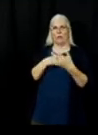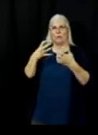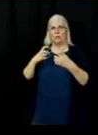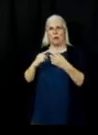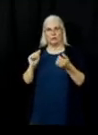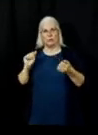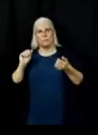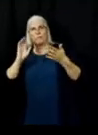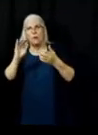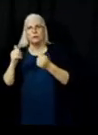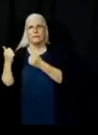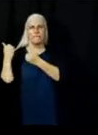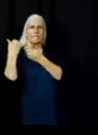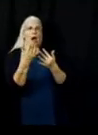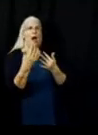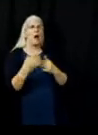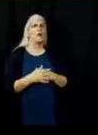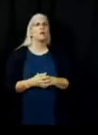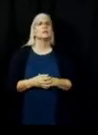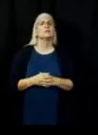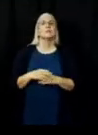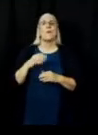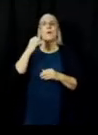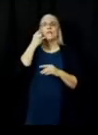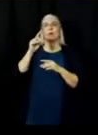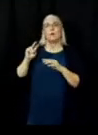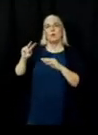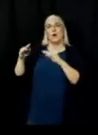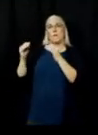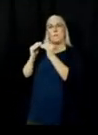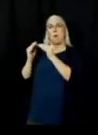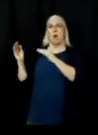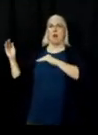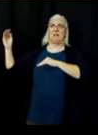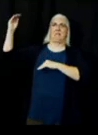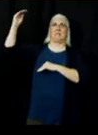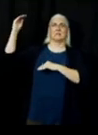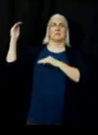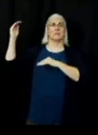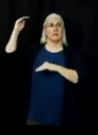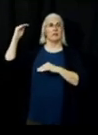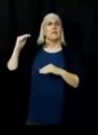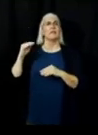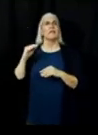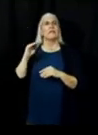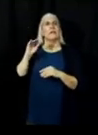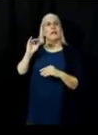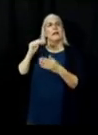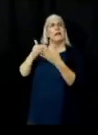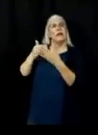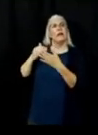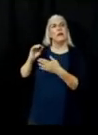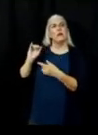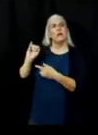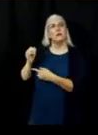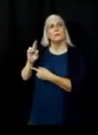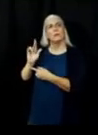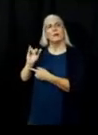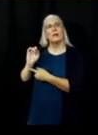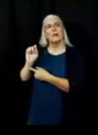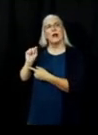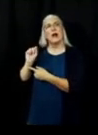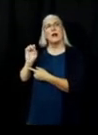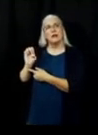that's the big story there. Coming up here to the branch break in Nevada, Ida, and Juliet, so we come up to Humboldt Summit.